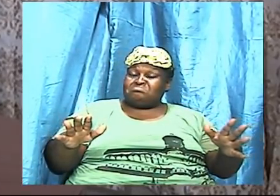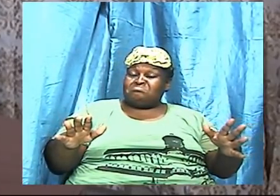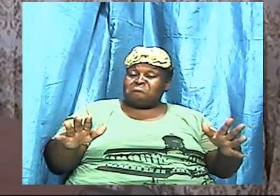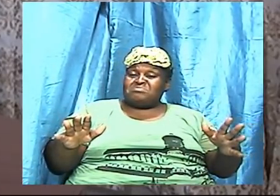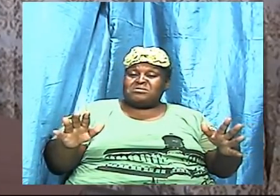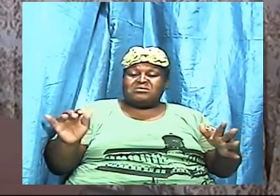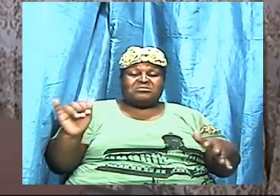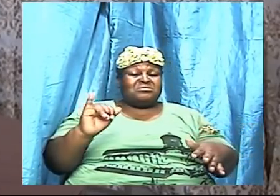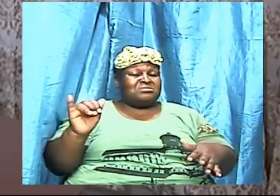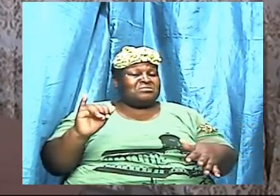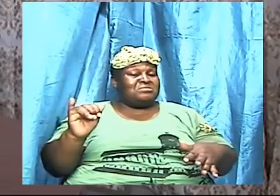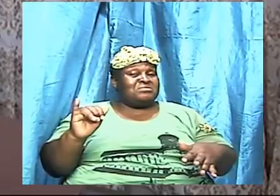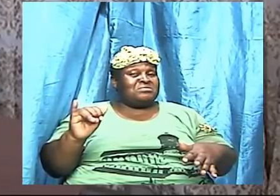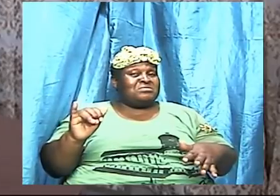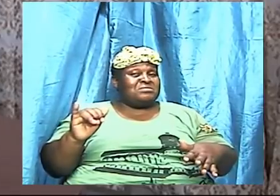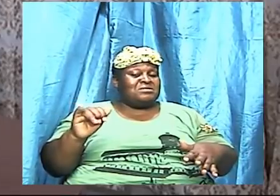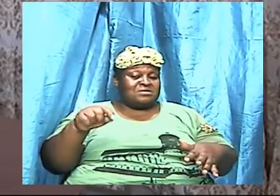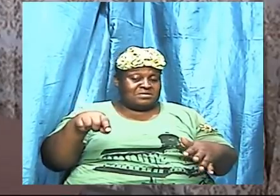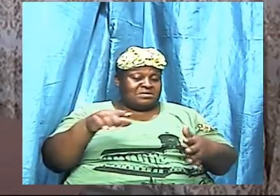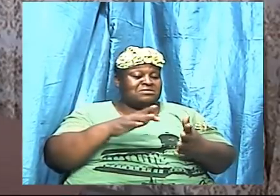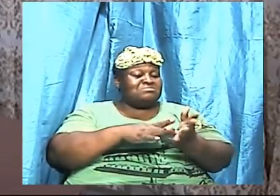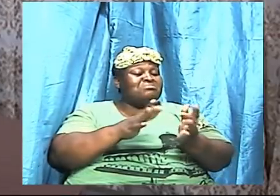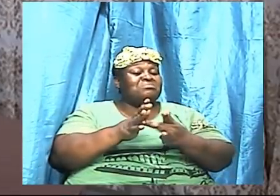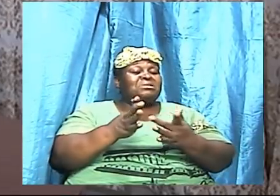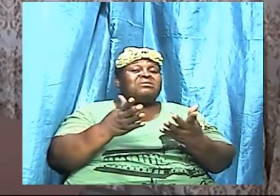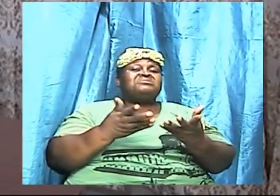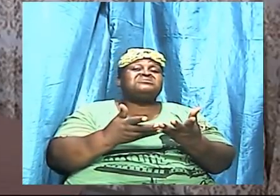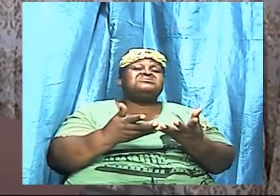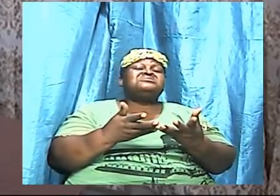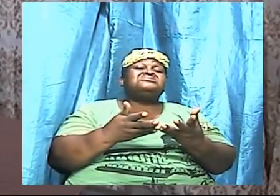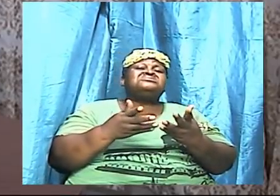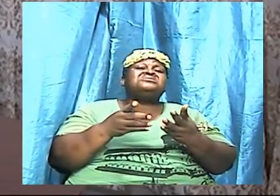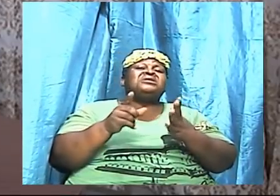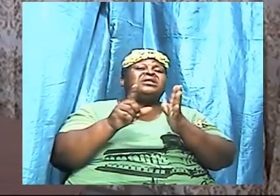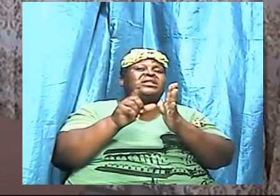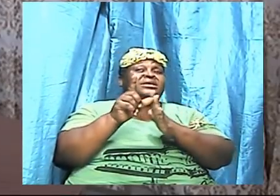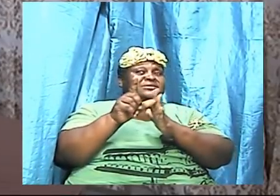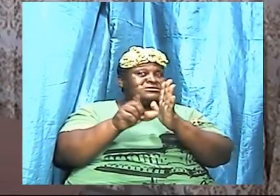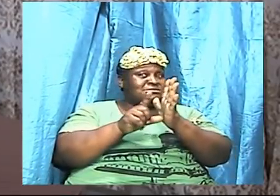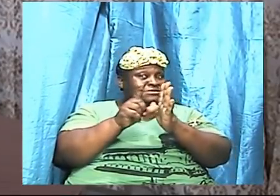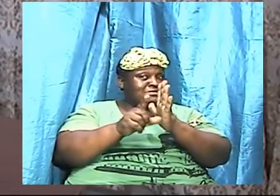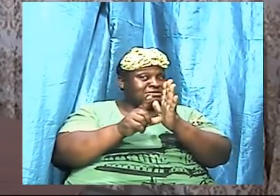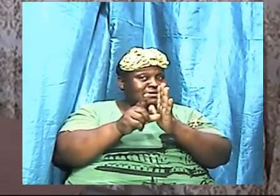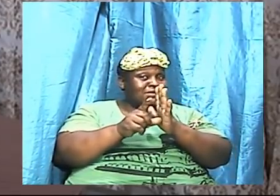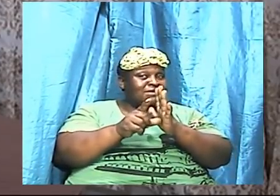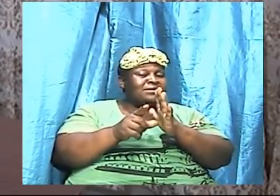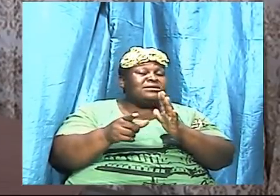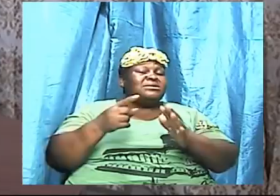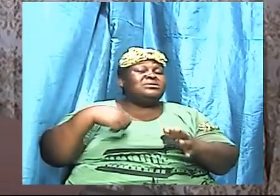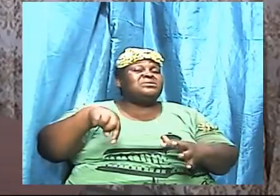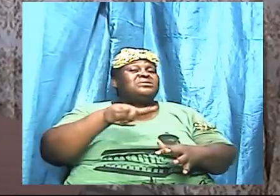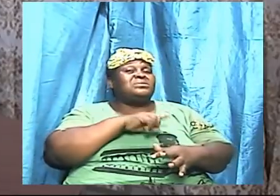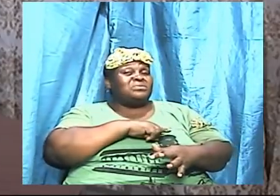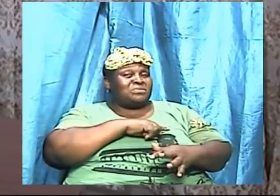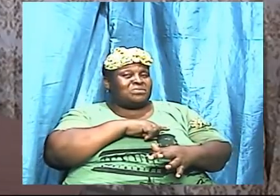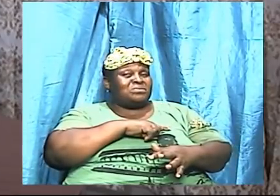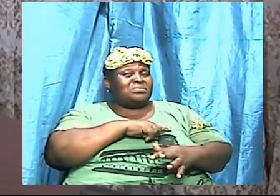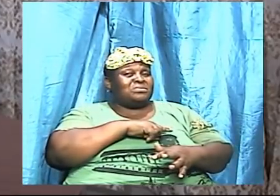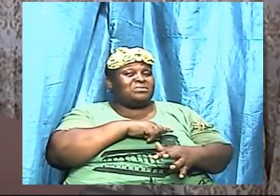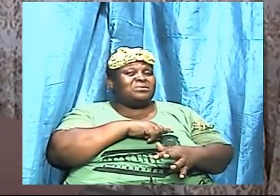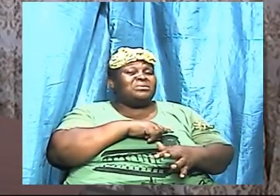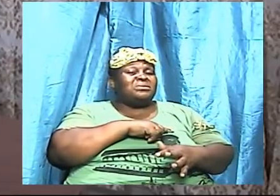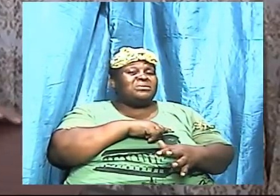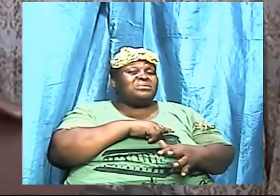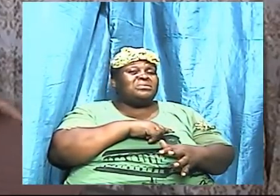for this Bible study series, we will compile them and we will send them out